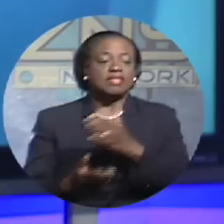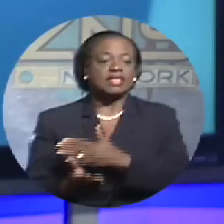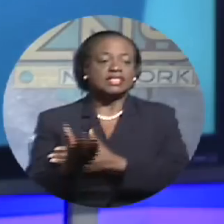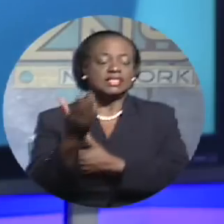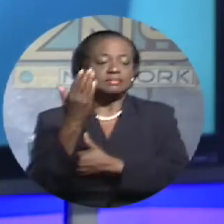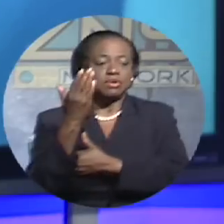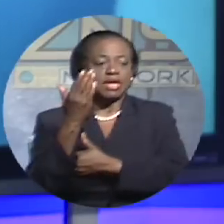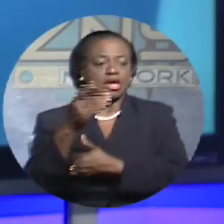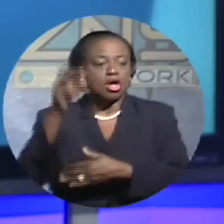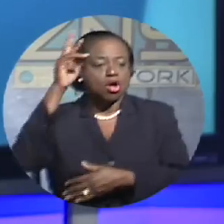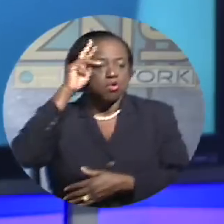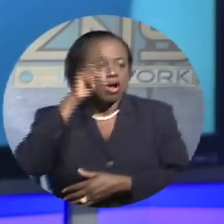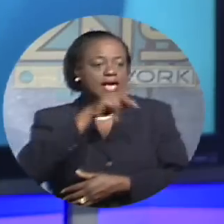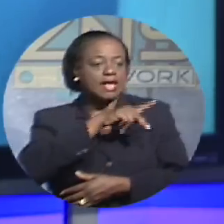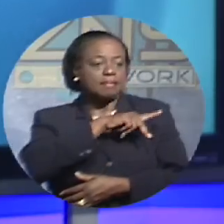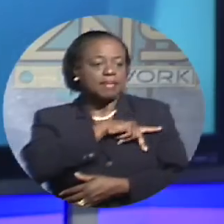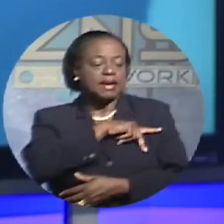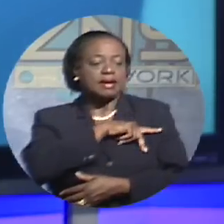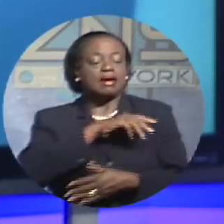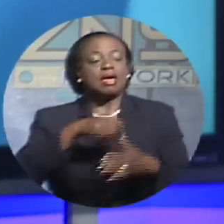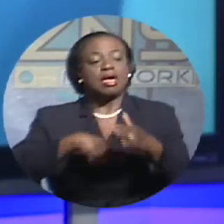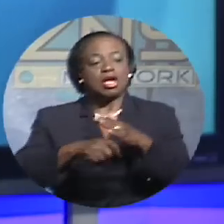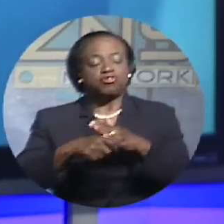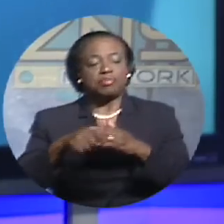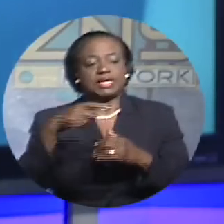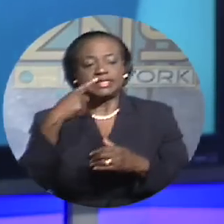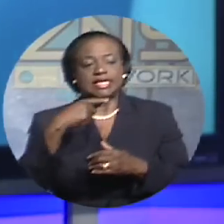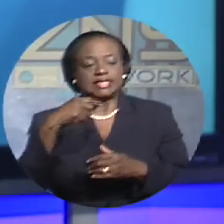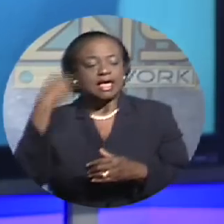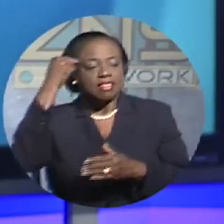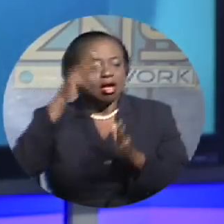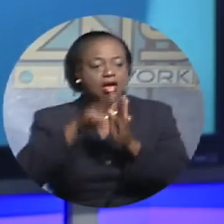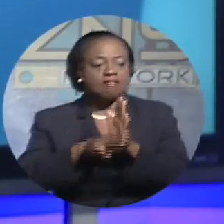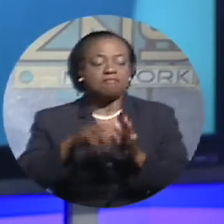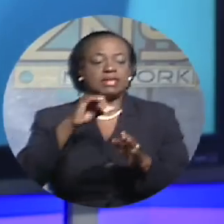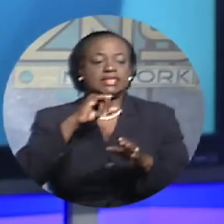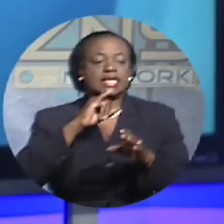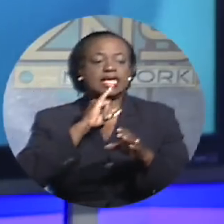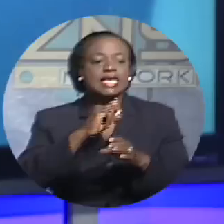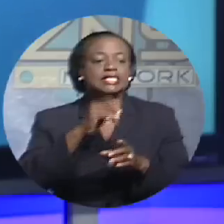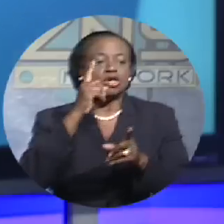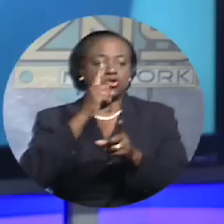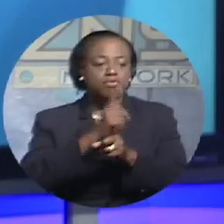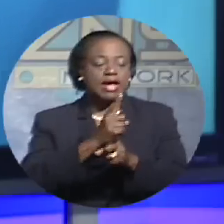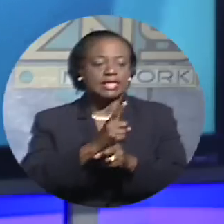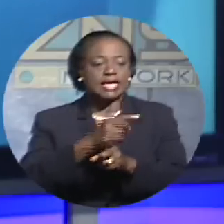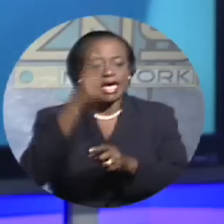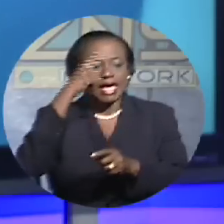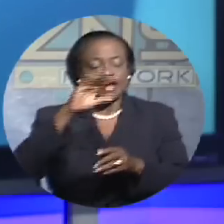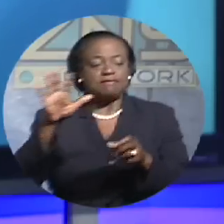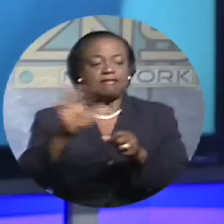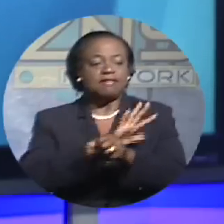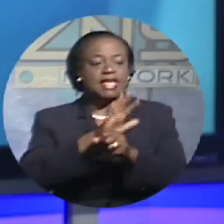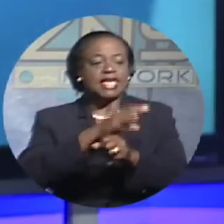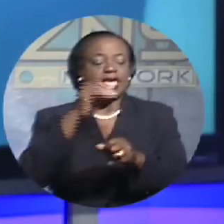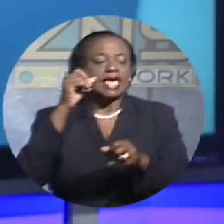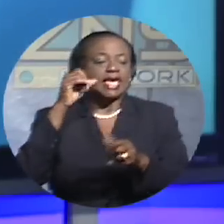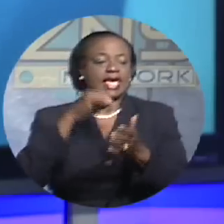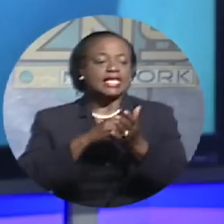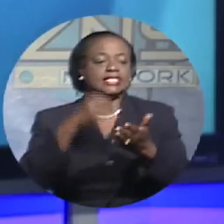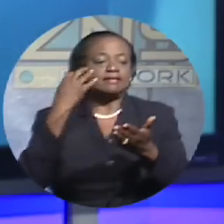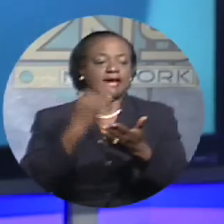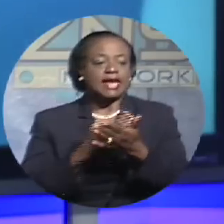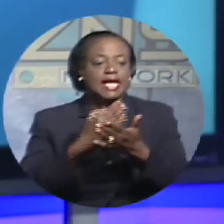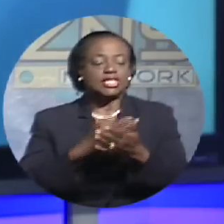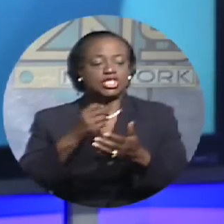MP Ryan Pinder. He said the government is on a course toward fulfilling its financial goals and putting the country back on a sound